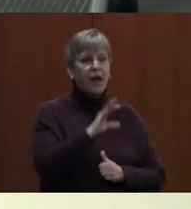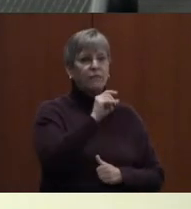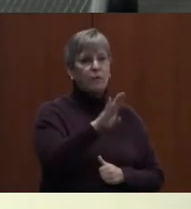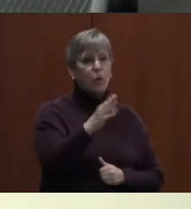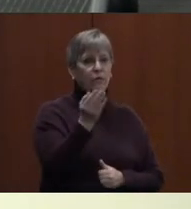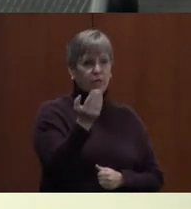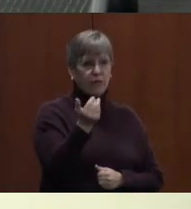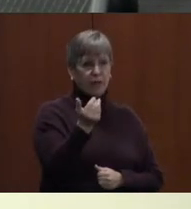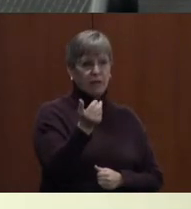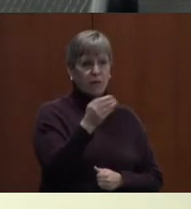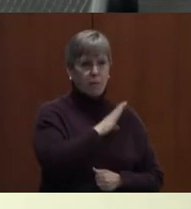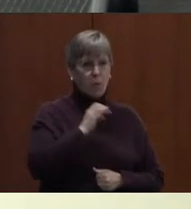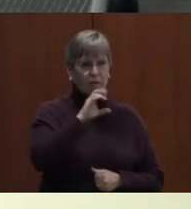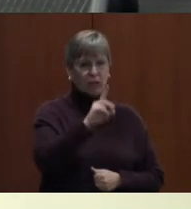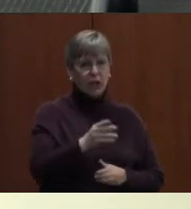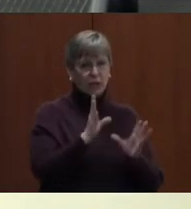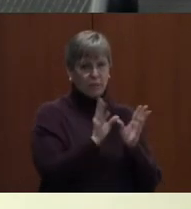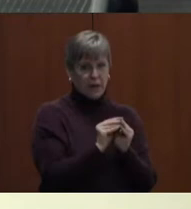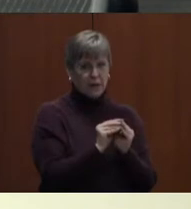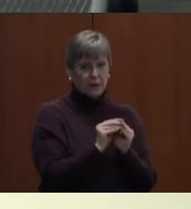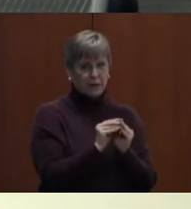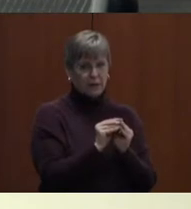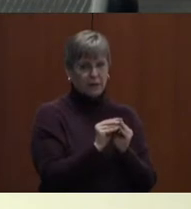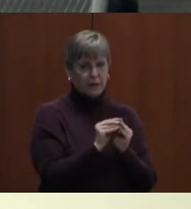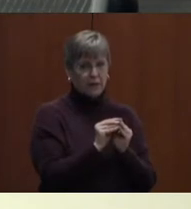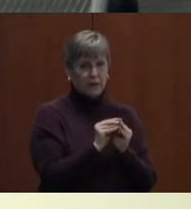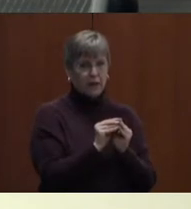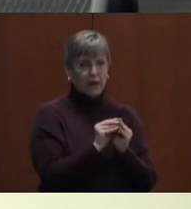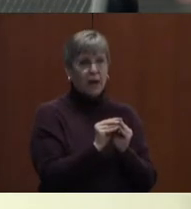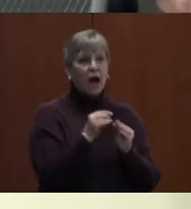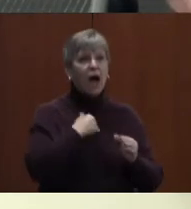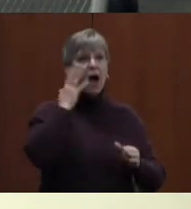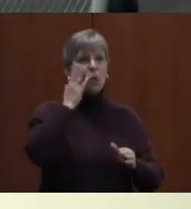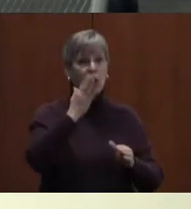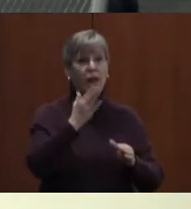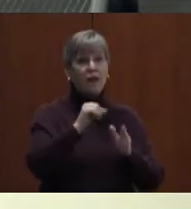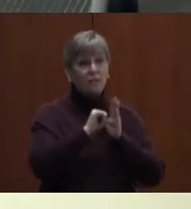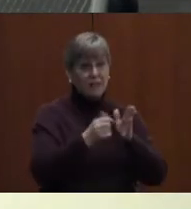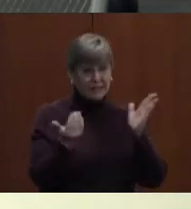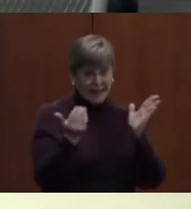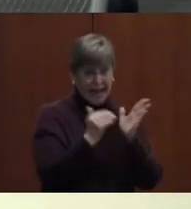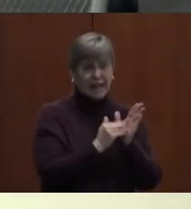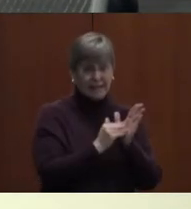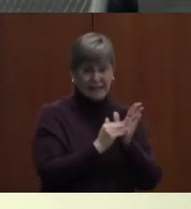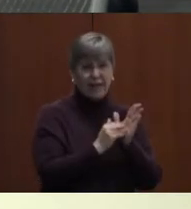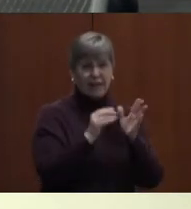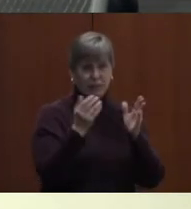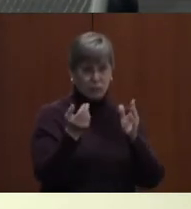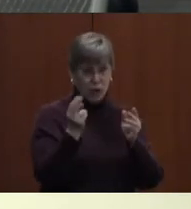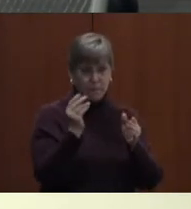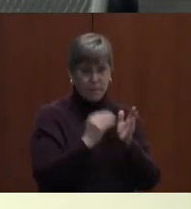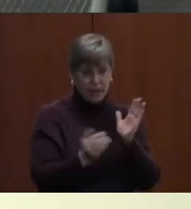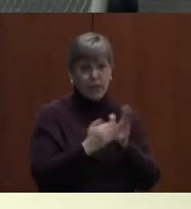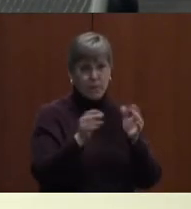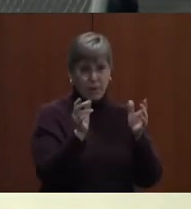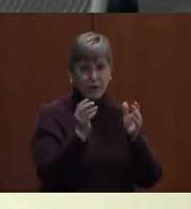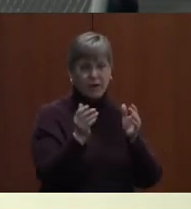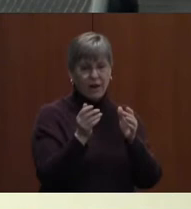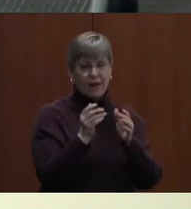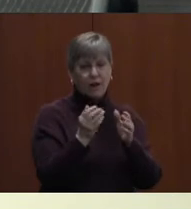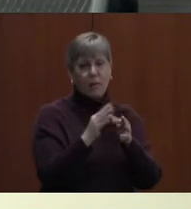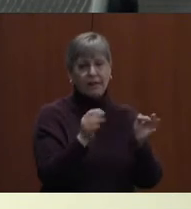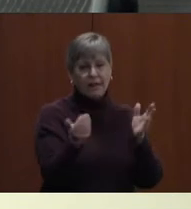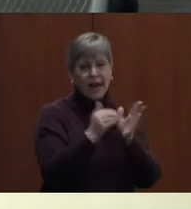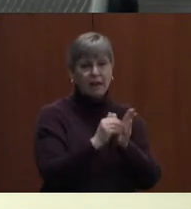15th Board of Education meeting, and I'm going to reiterate them tonight. The students and staff